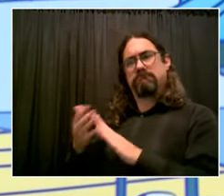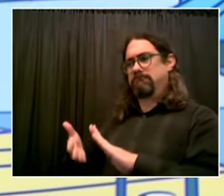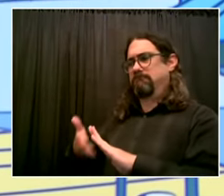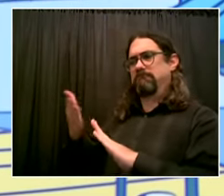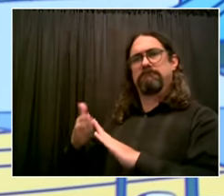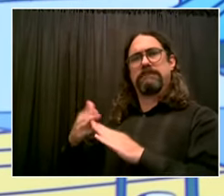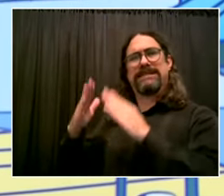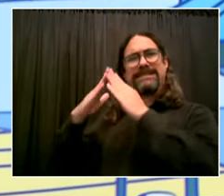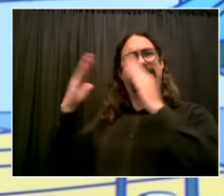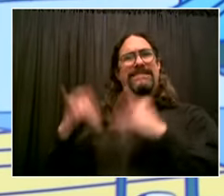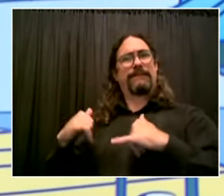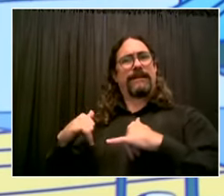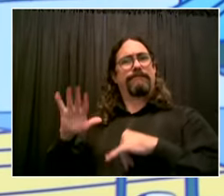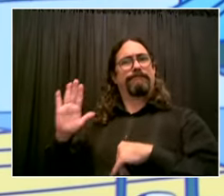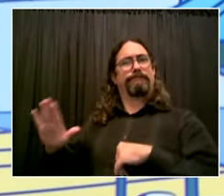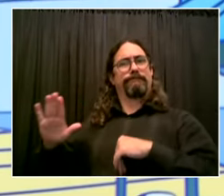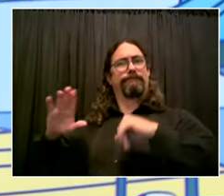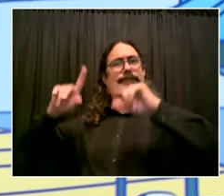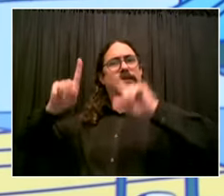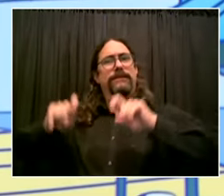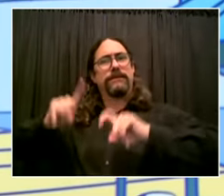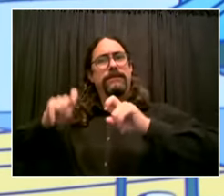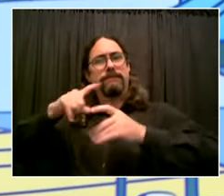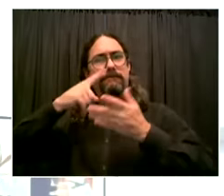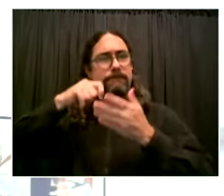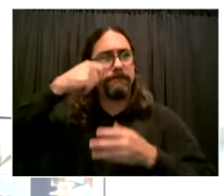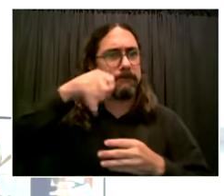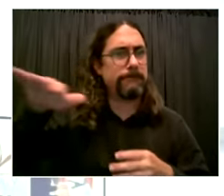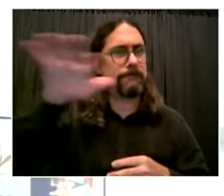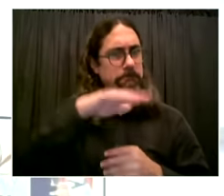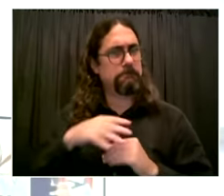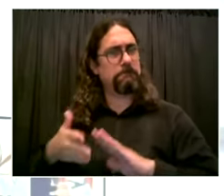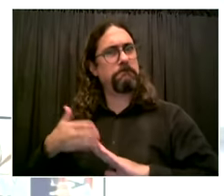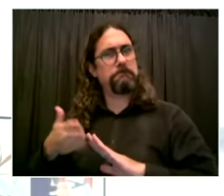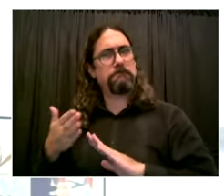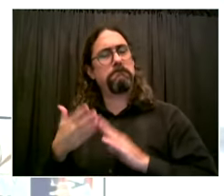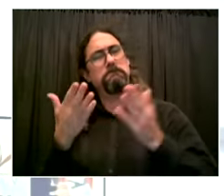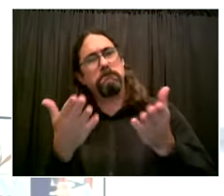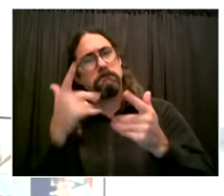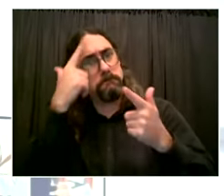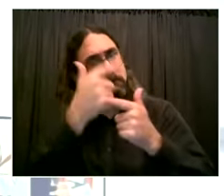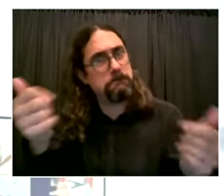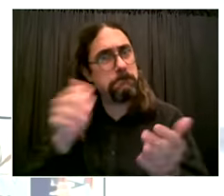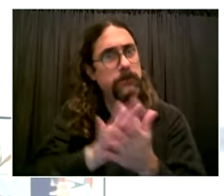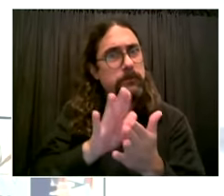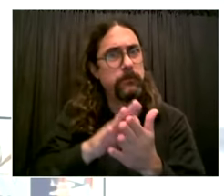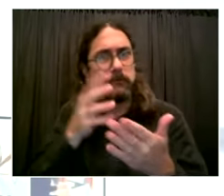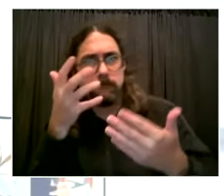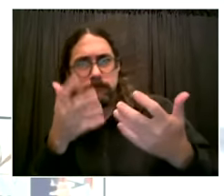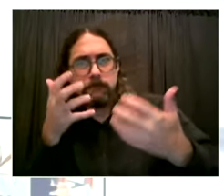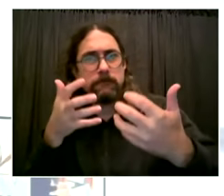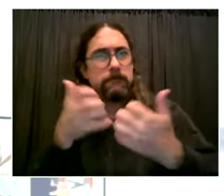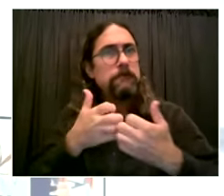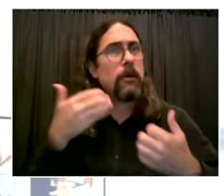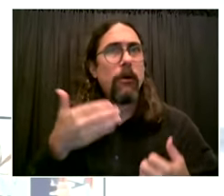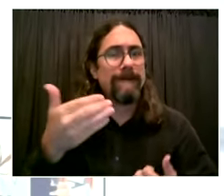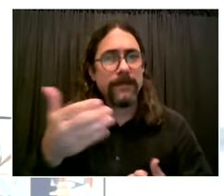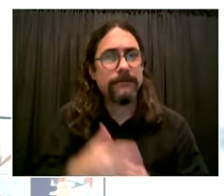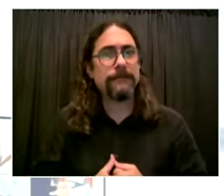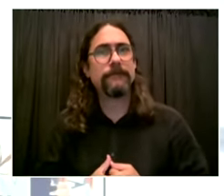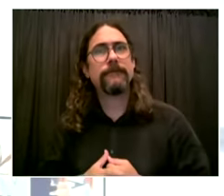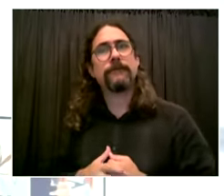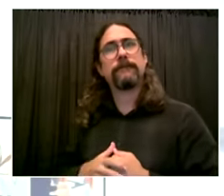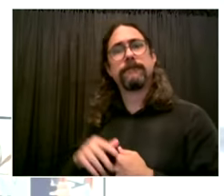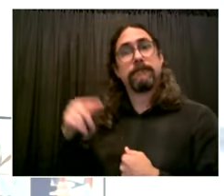uh sir i think you covered all of the high points on it um yes uh testing